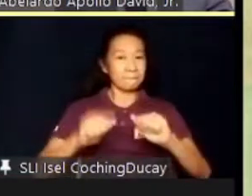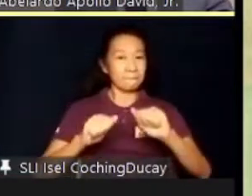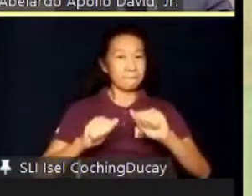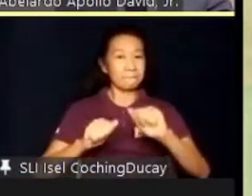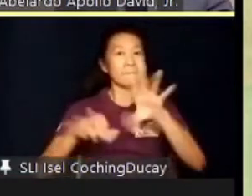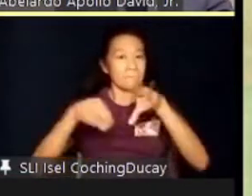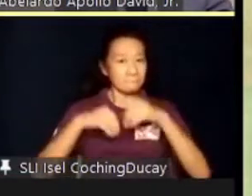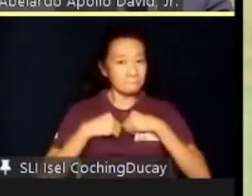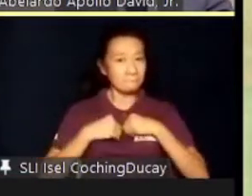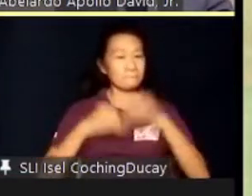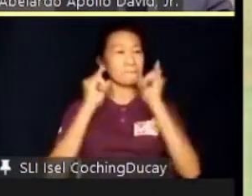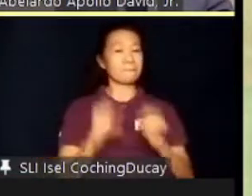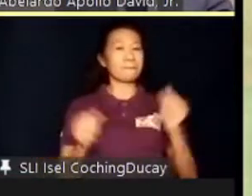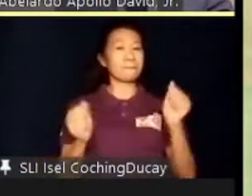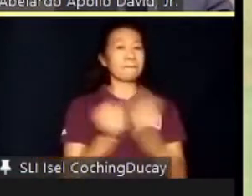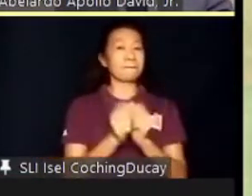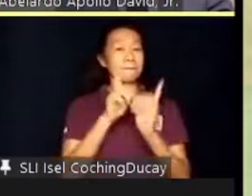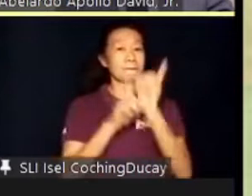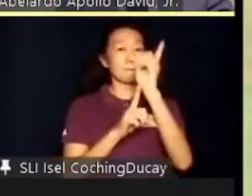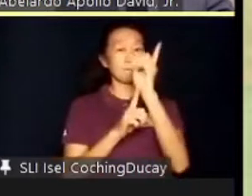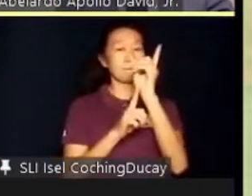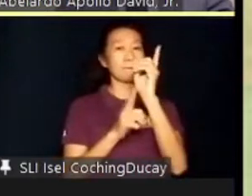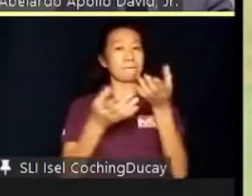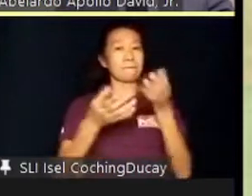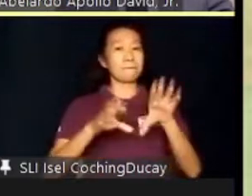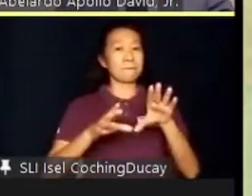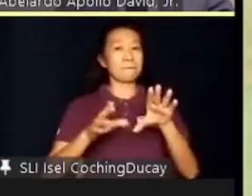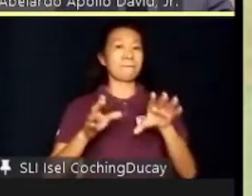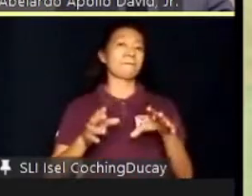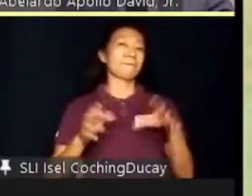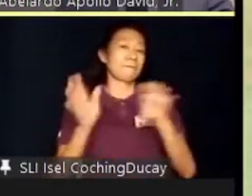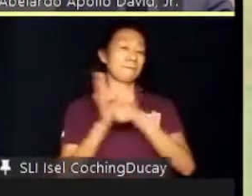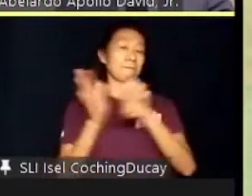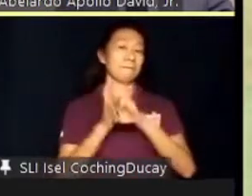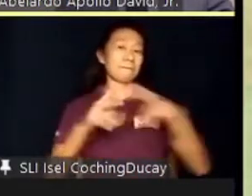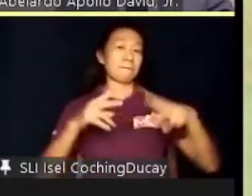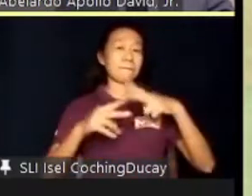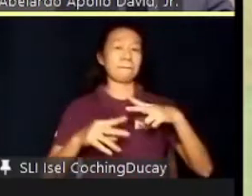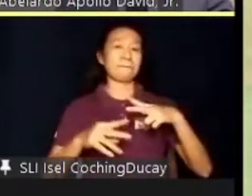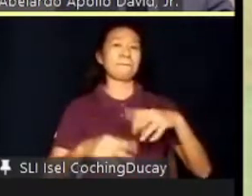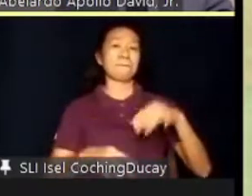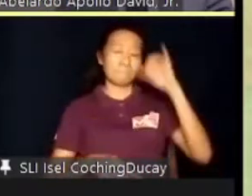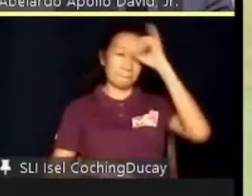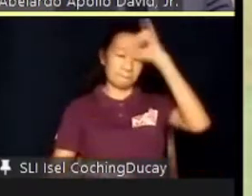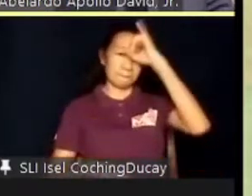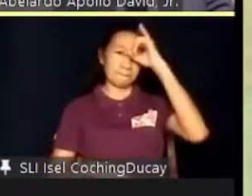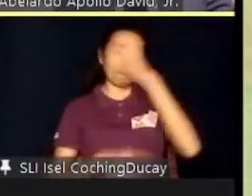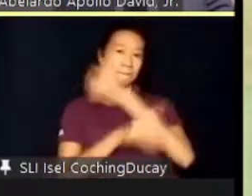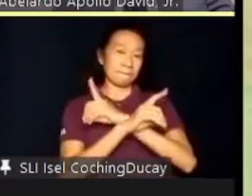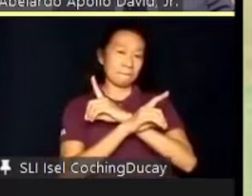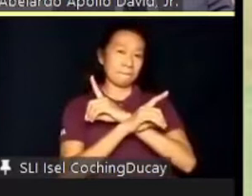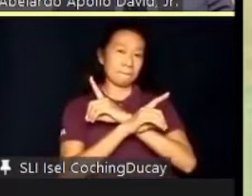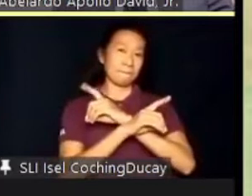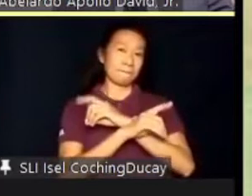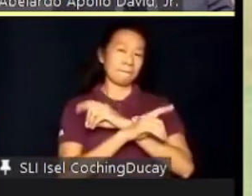accommodate individuals with developmental conditions such as autism and intellectual disorders. The